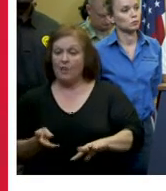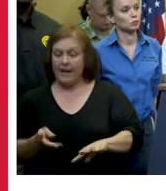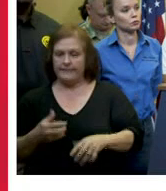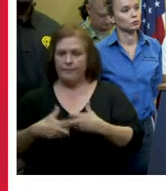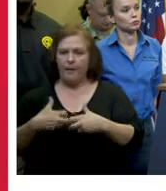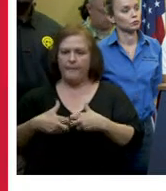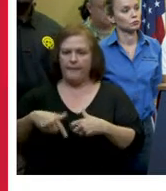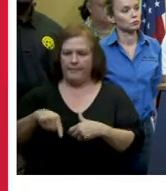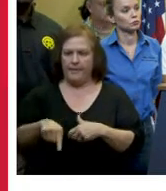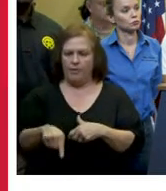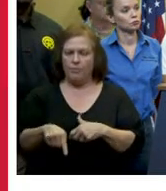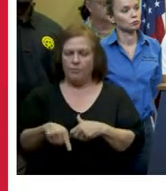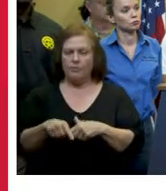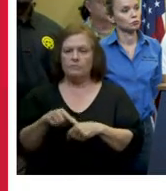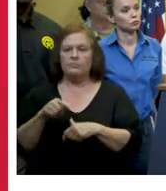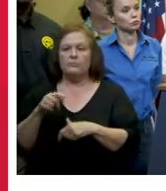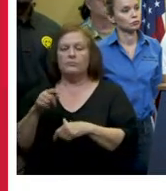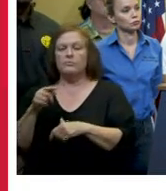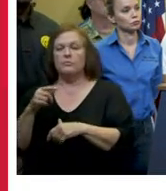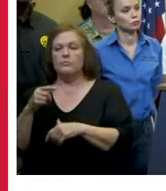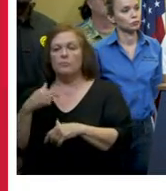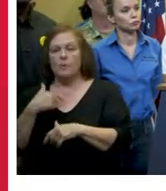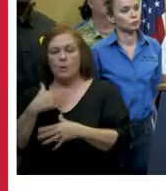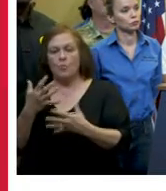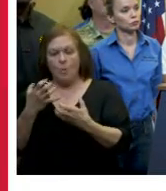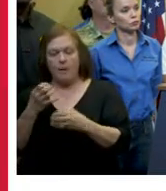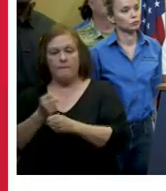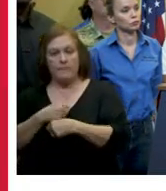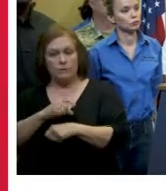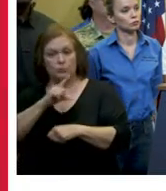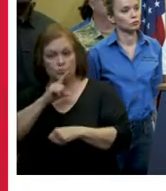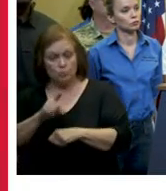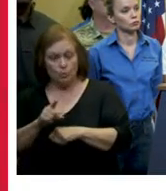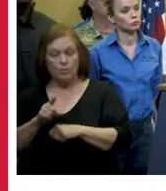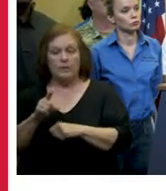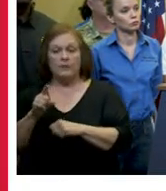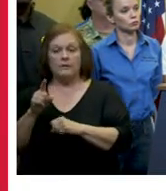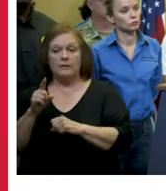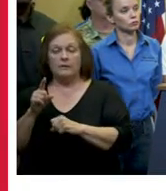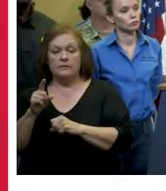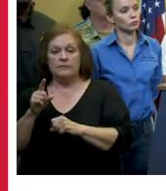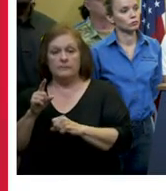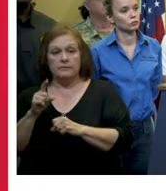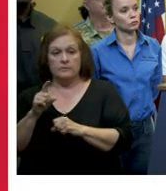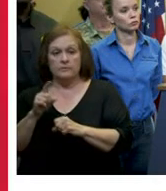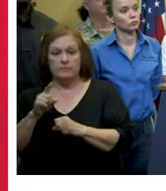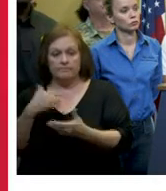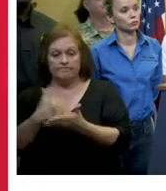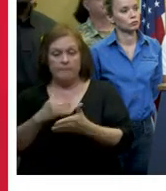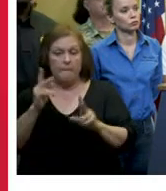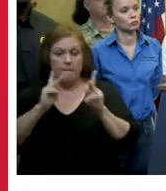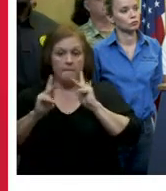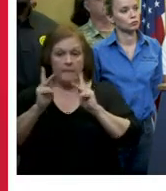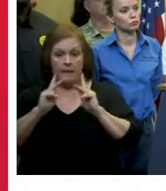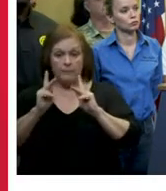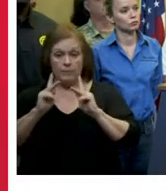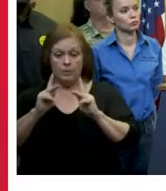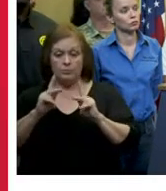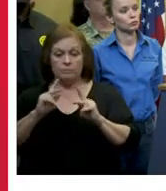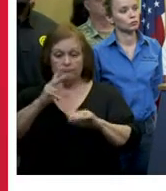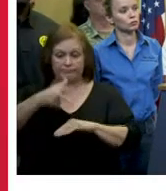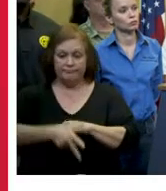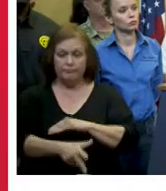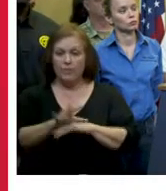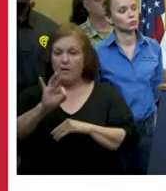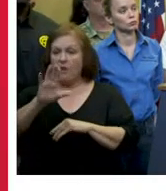the rest of the city and we want to be proactive and we want to make sure and to prevent people from driving through that underpass